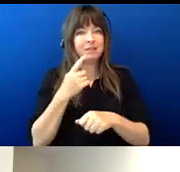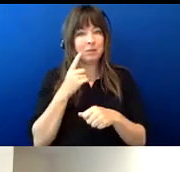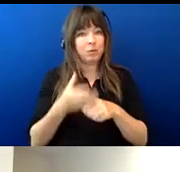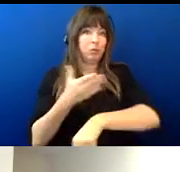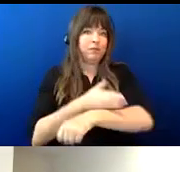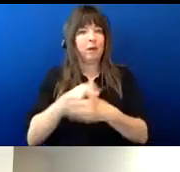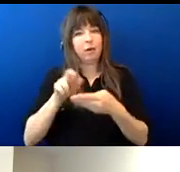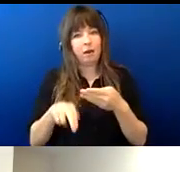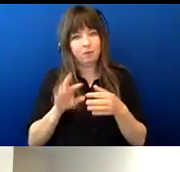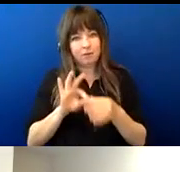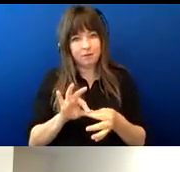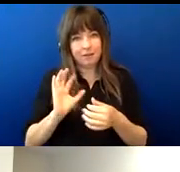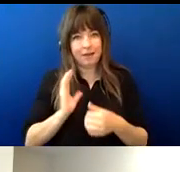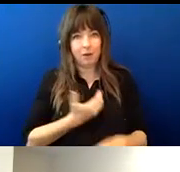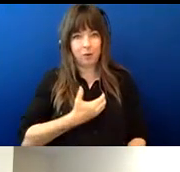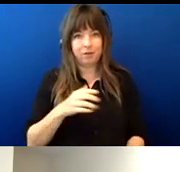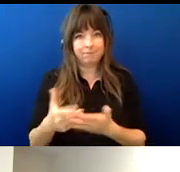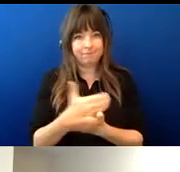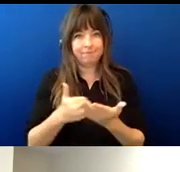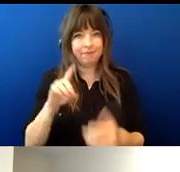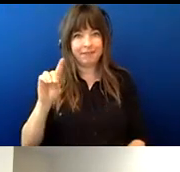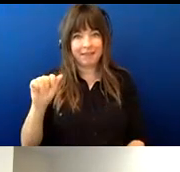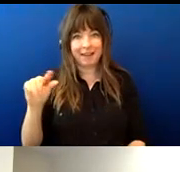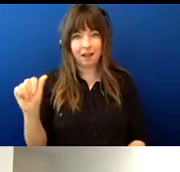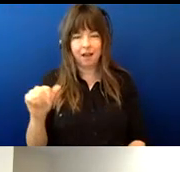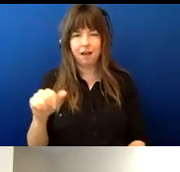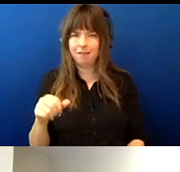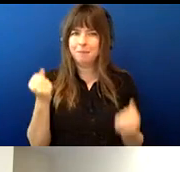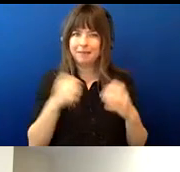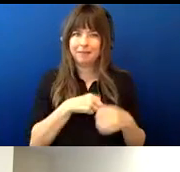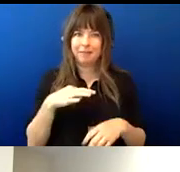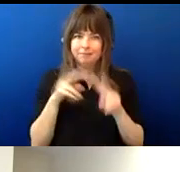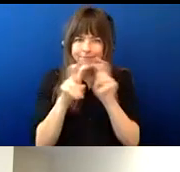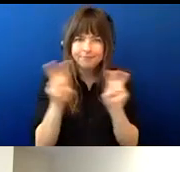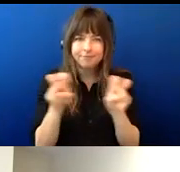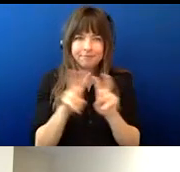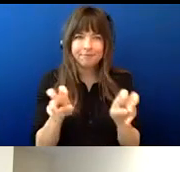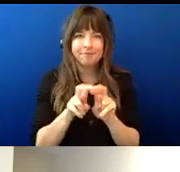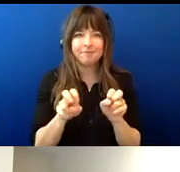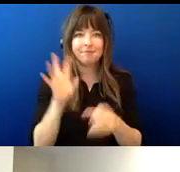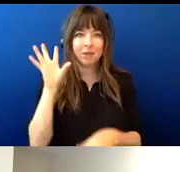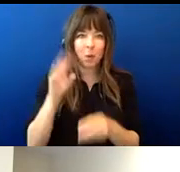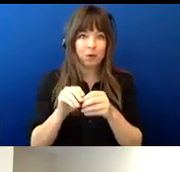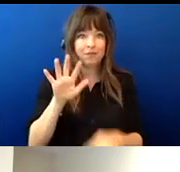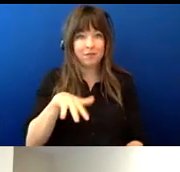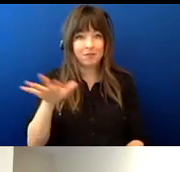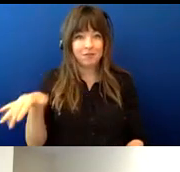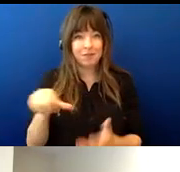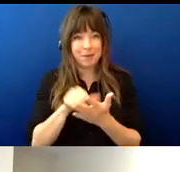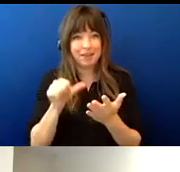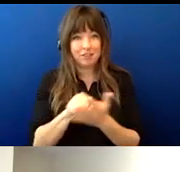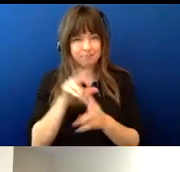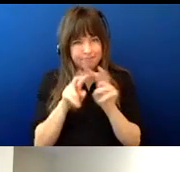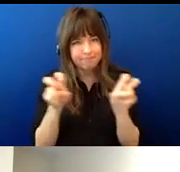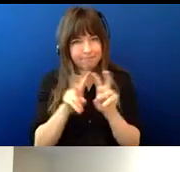we have staff that have spent a great deal of time coming through the 55 plus pages of data this year and looking at it in a